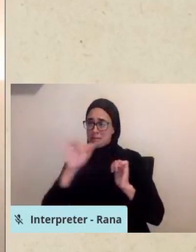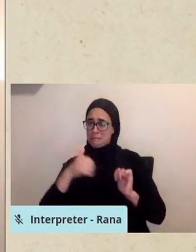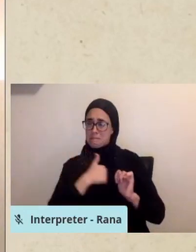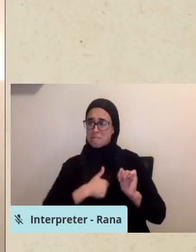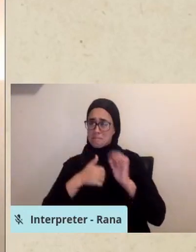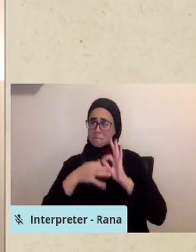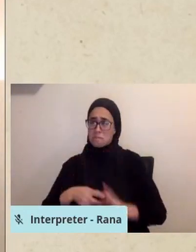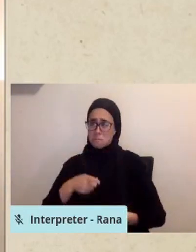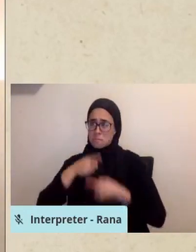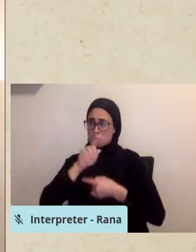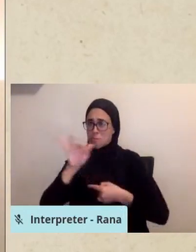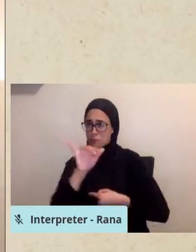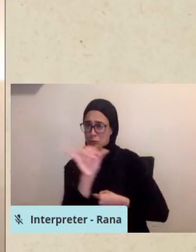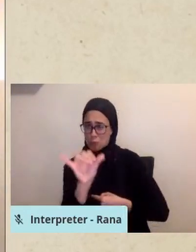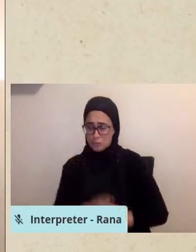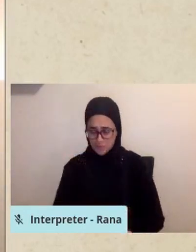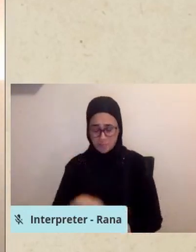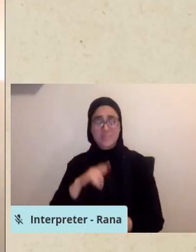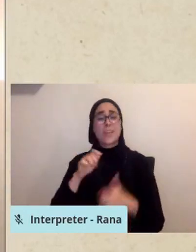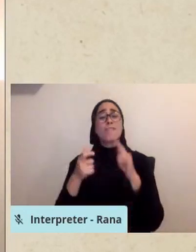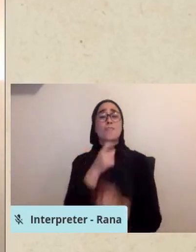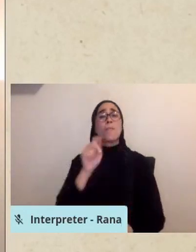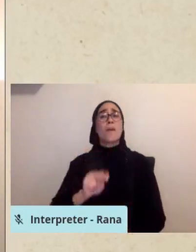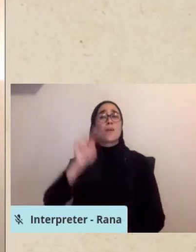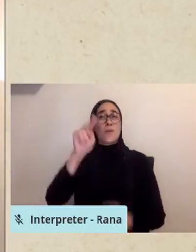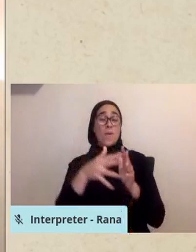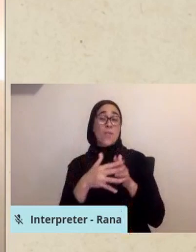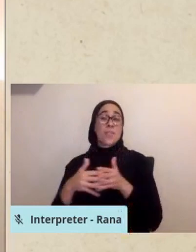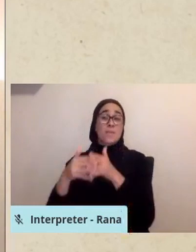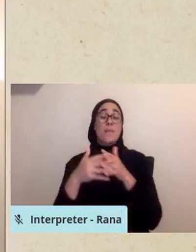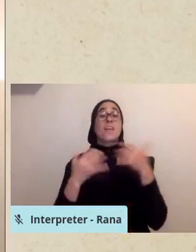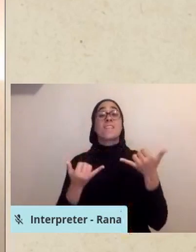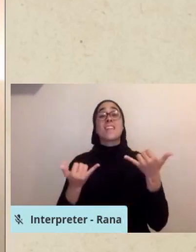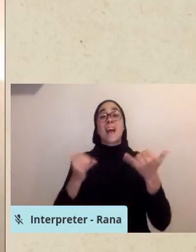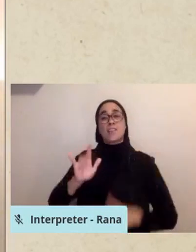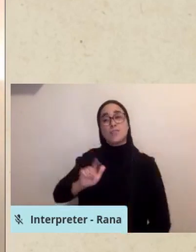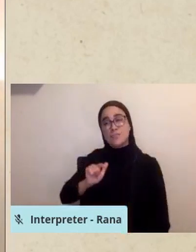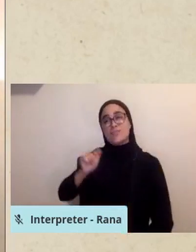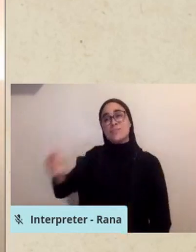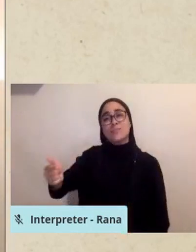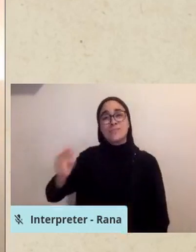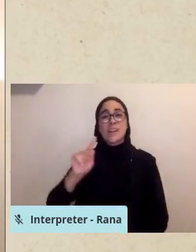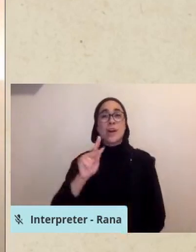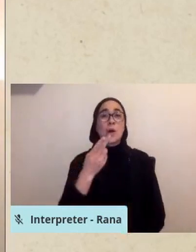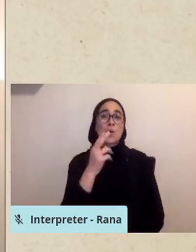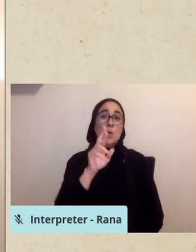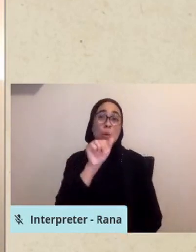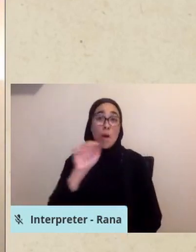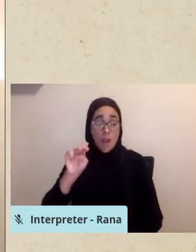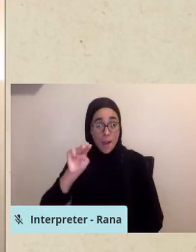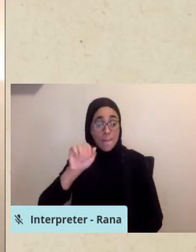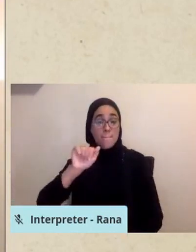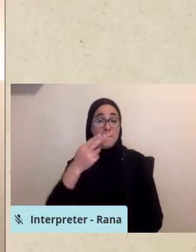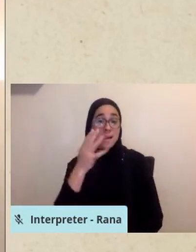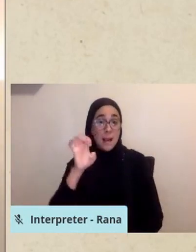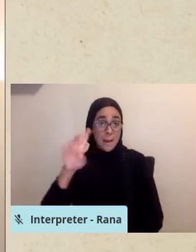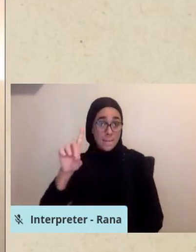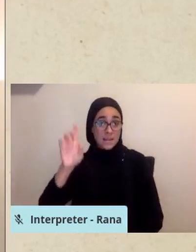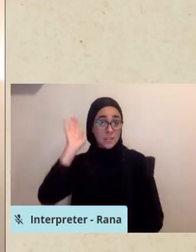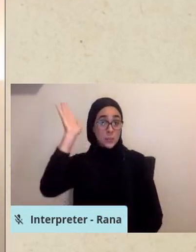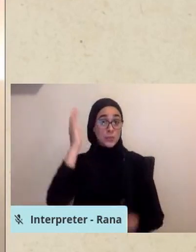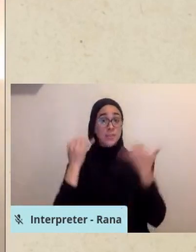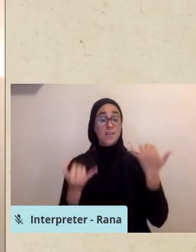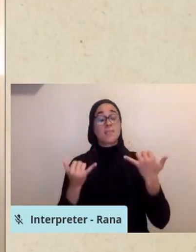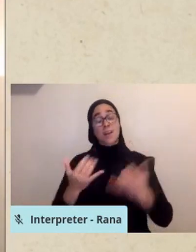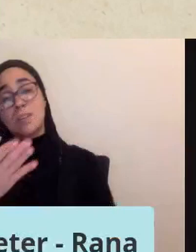America. I now call upon our dear, beloved Chaplain Khuram Ahmed to present to us now. Thank you.